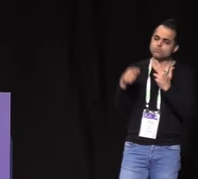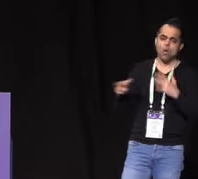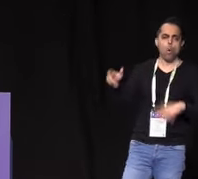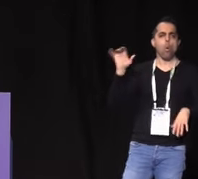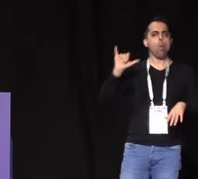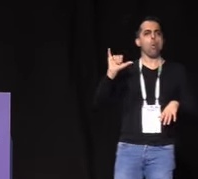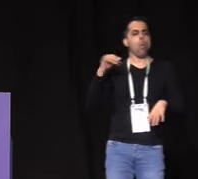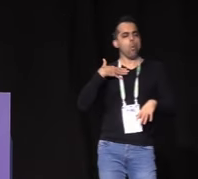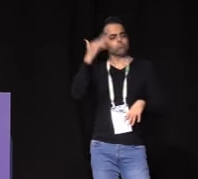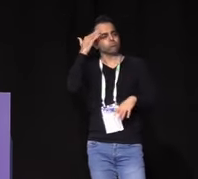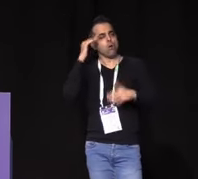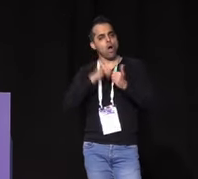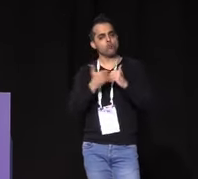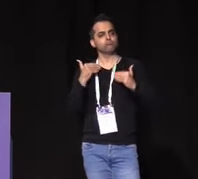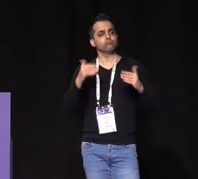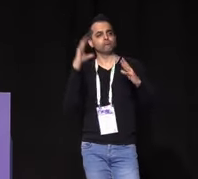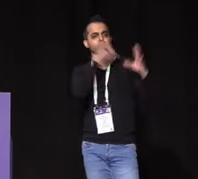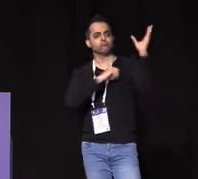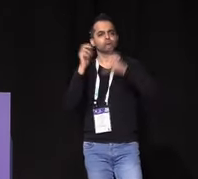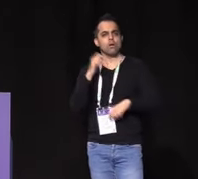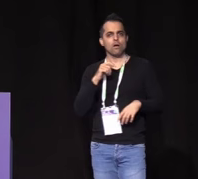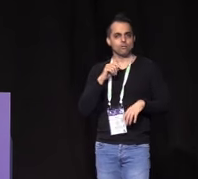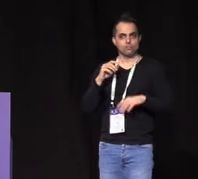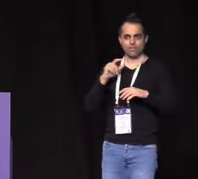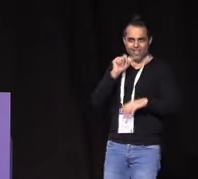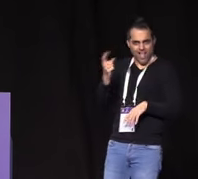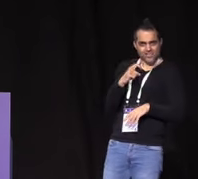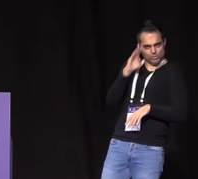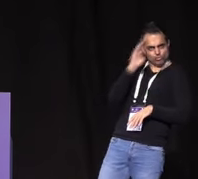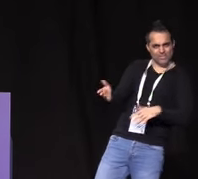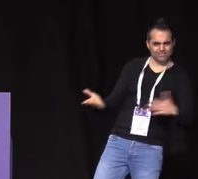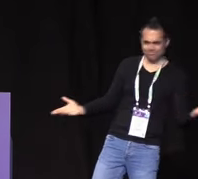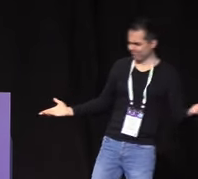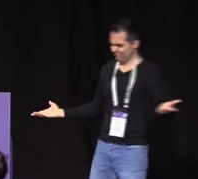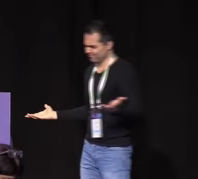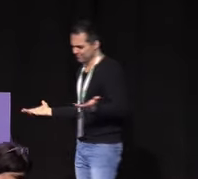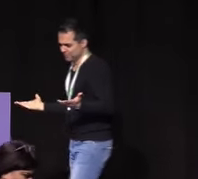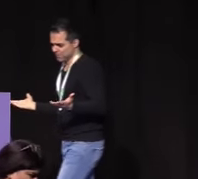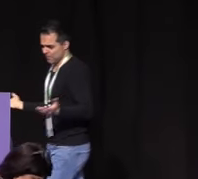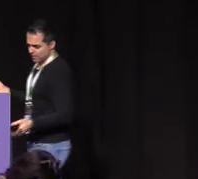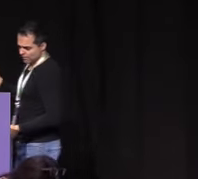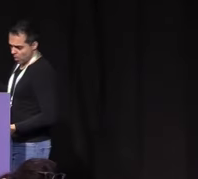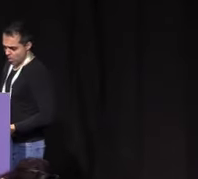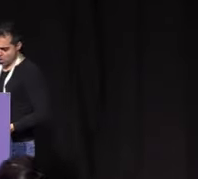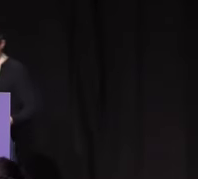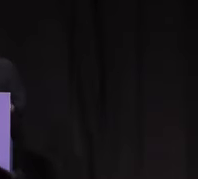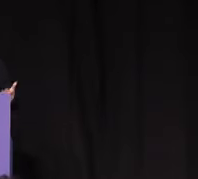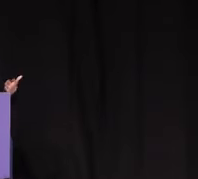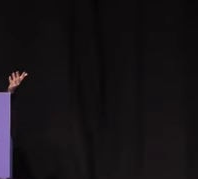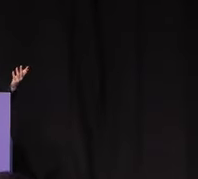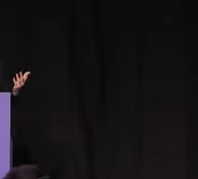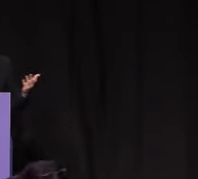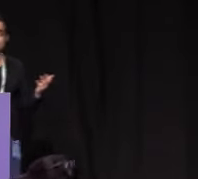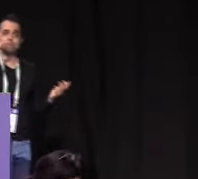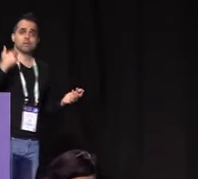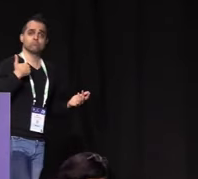Lack of knowledge within organizations on how to execute accessible interview processes is a real thing. Also, people make assumptions about